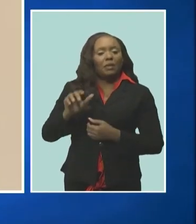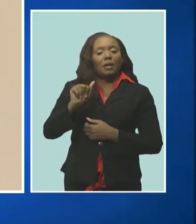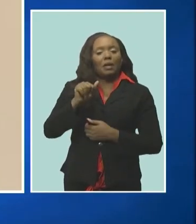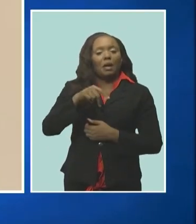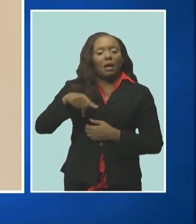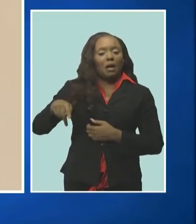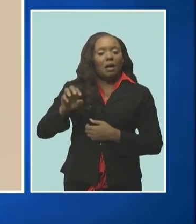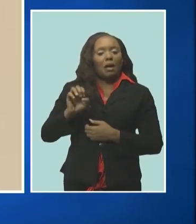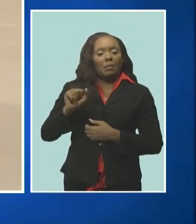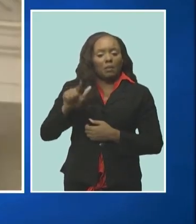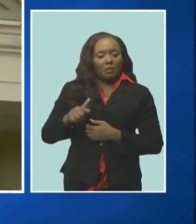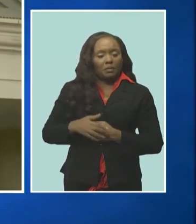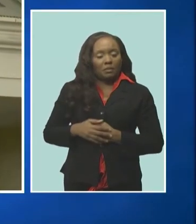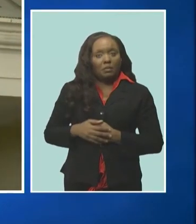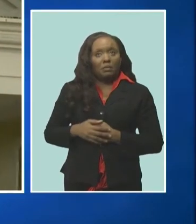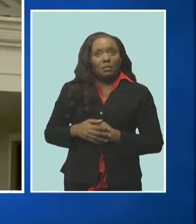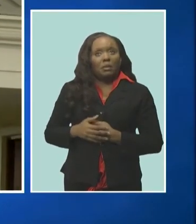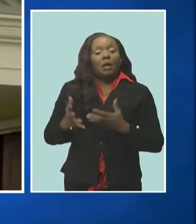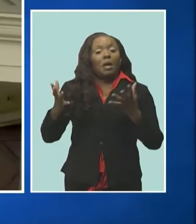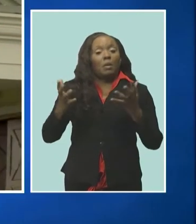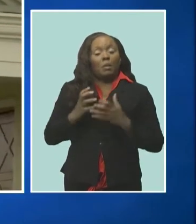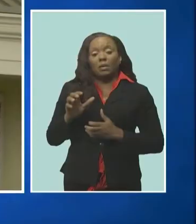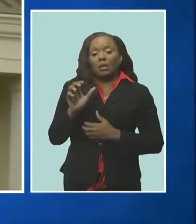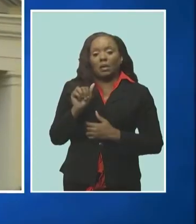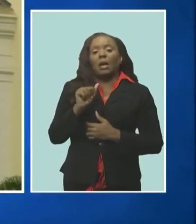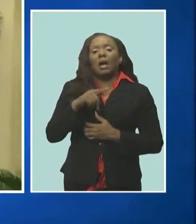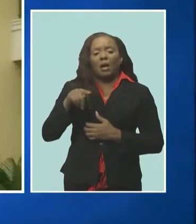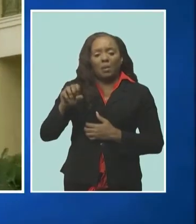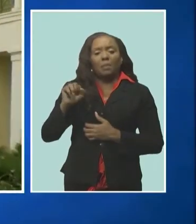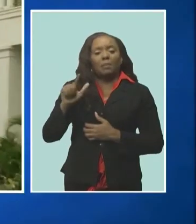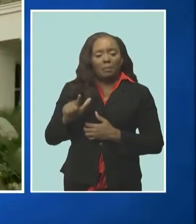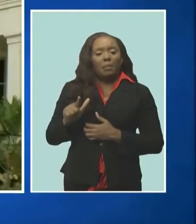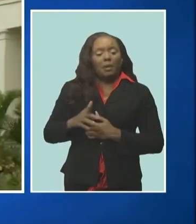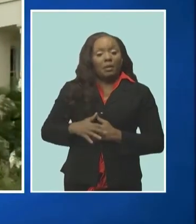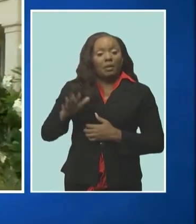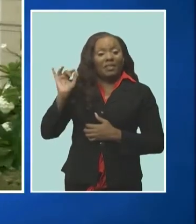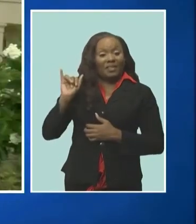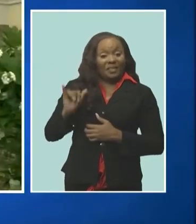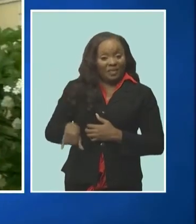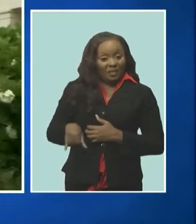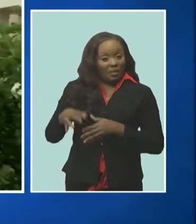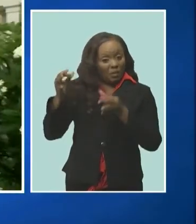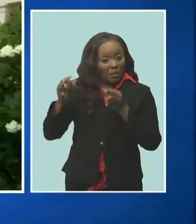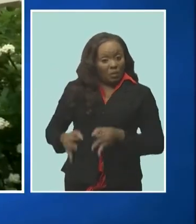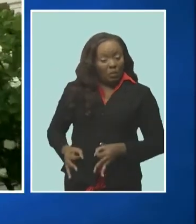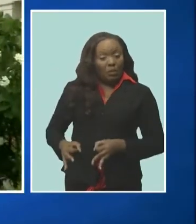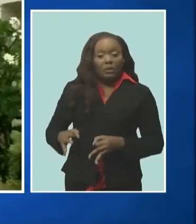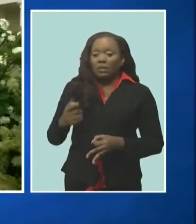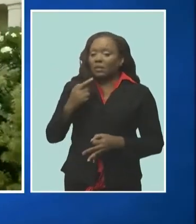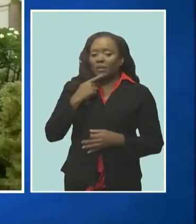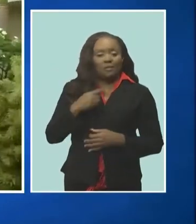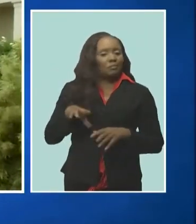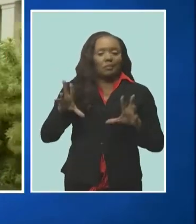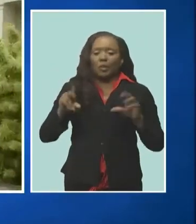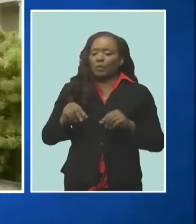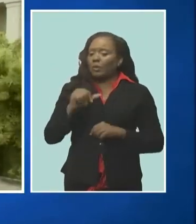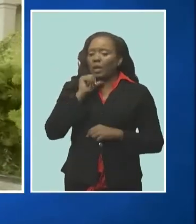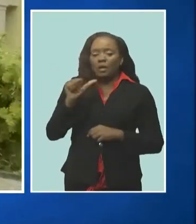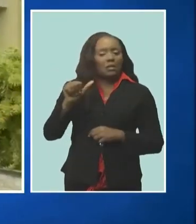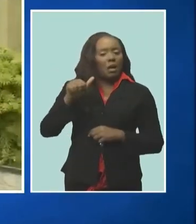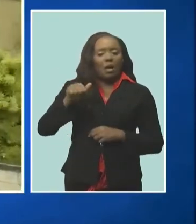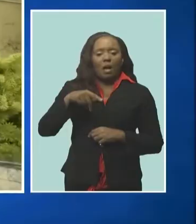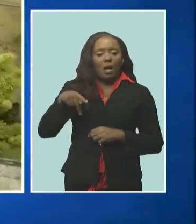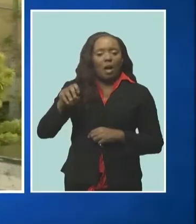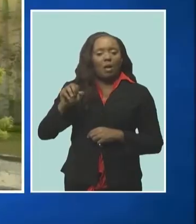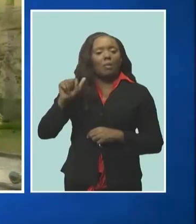special leave to appeal the decision of the court of appeal of barbados now that court had dismissed his attempt to appeal the order for him